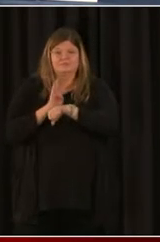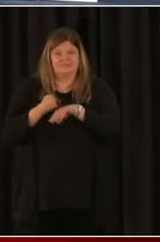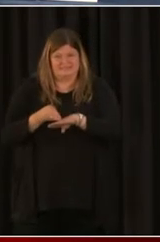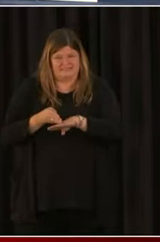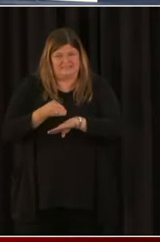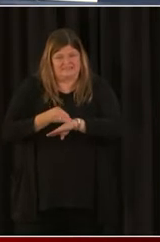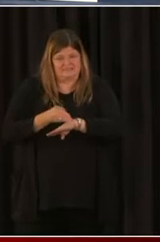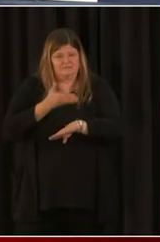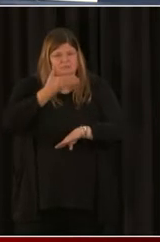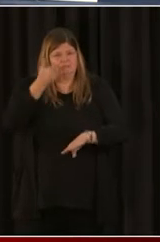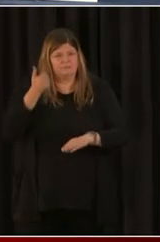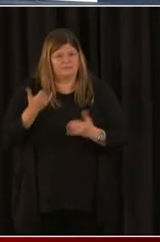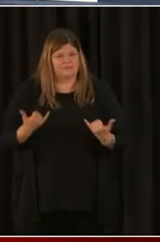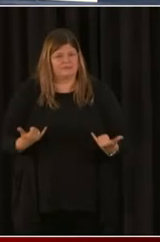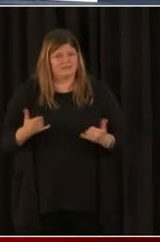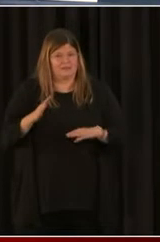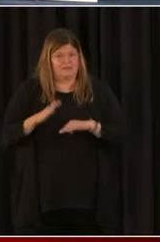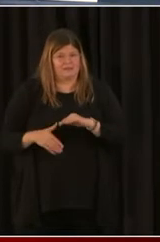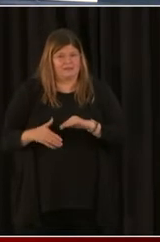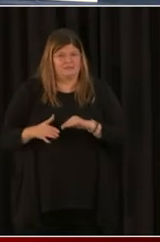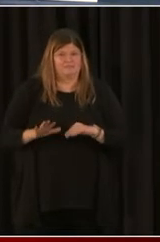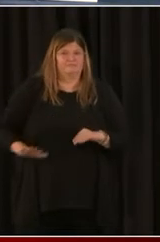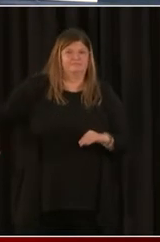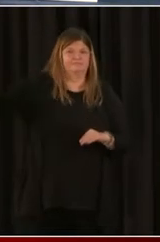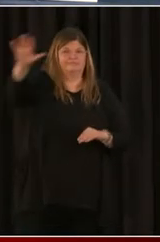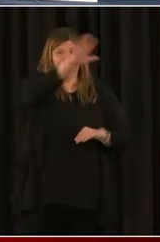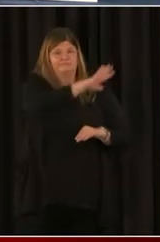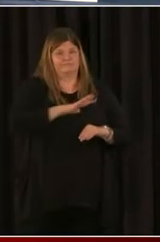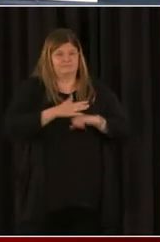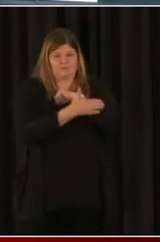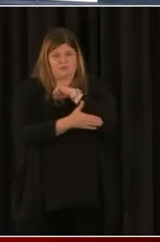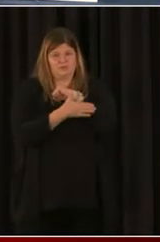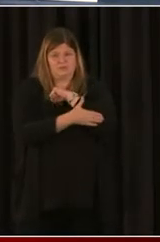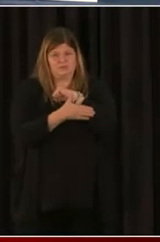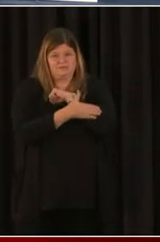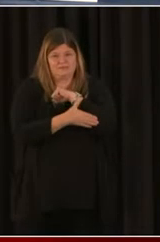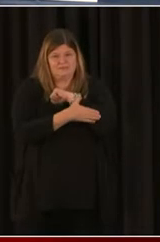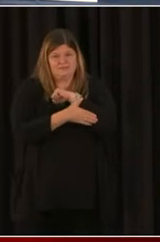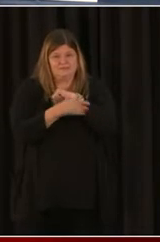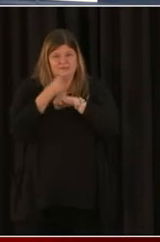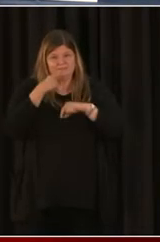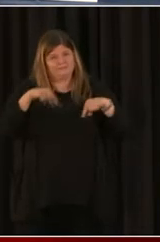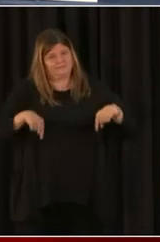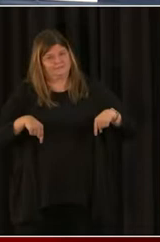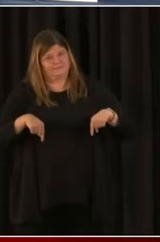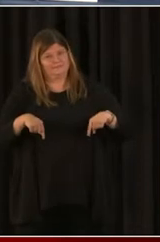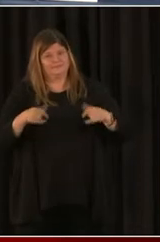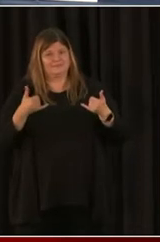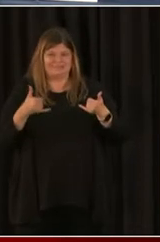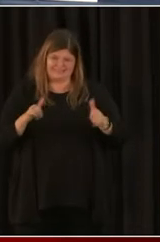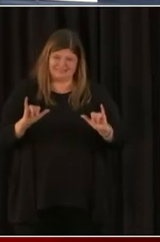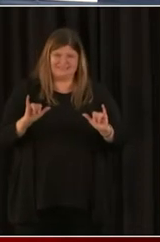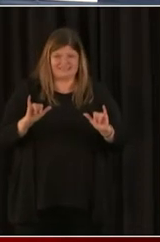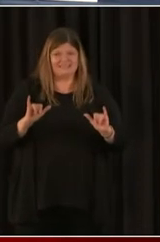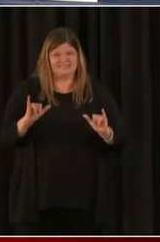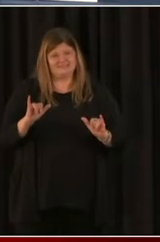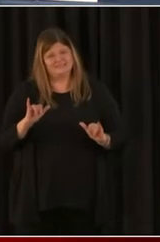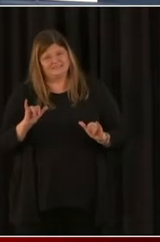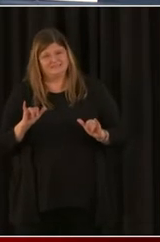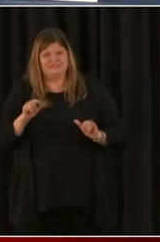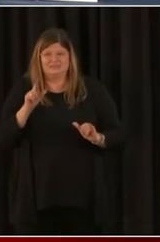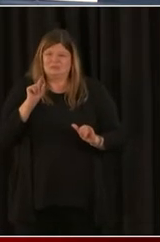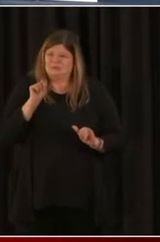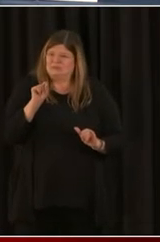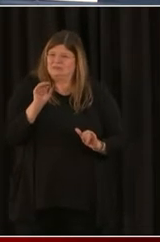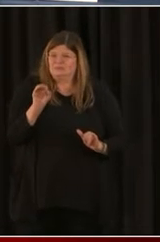than, you know, businesses across the country. But I think that we were still bumping around 20 percent of people getting this type of